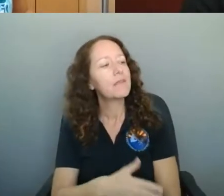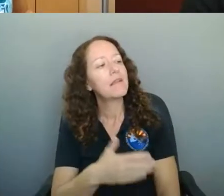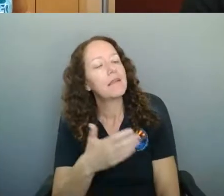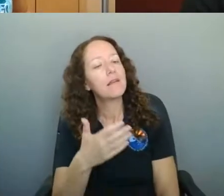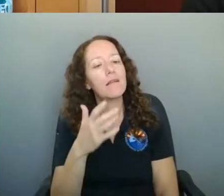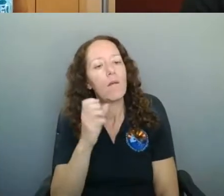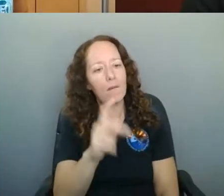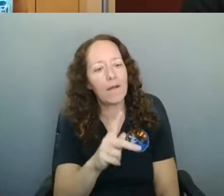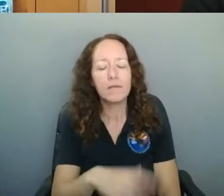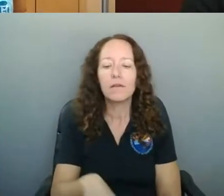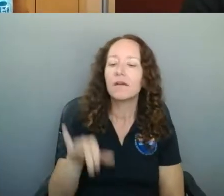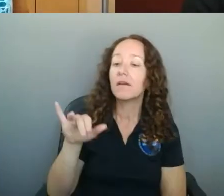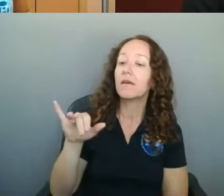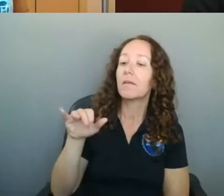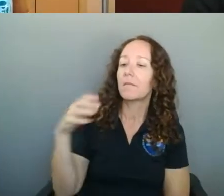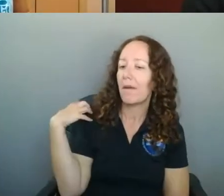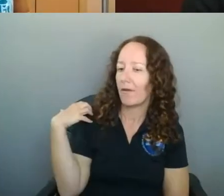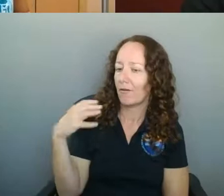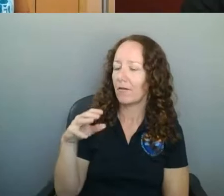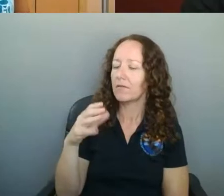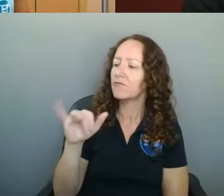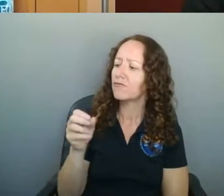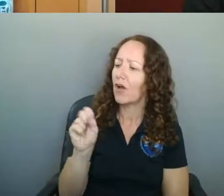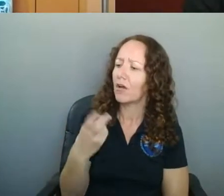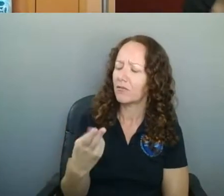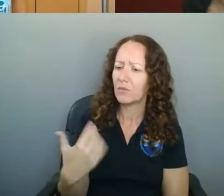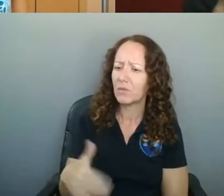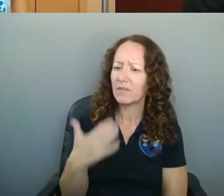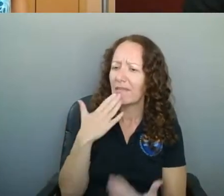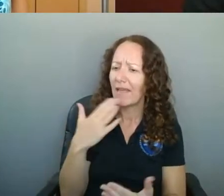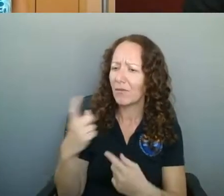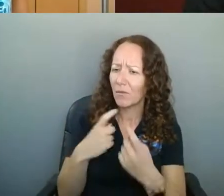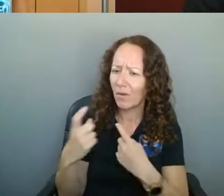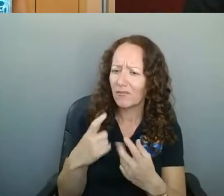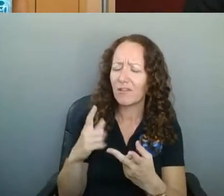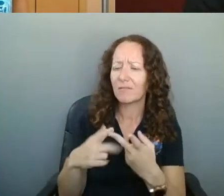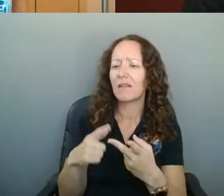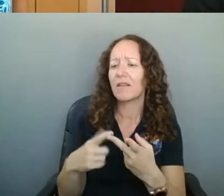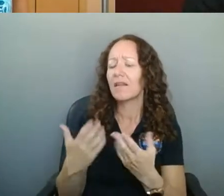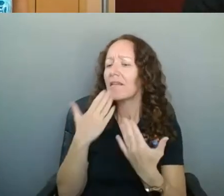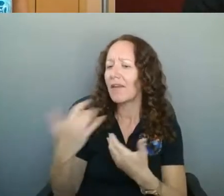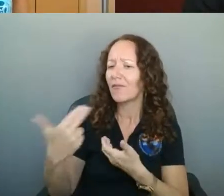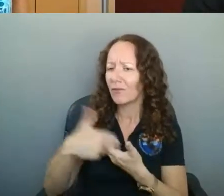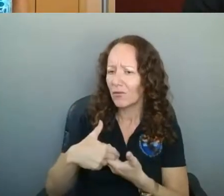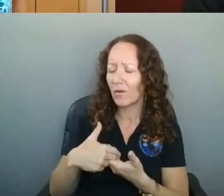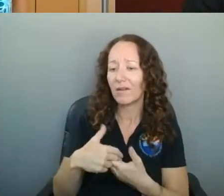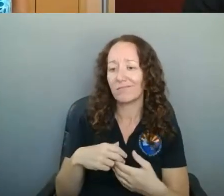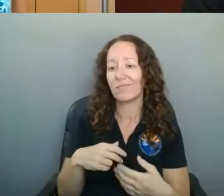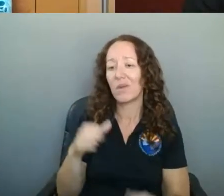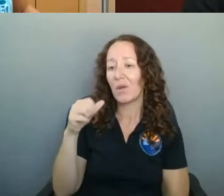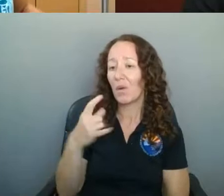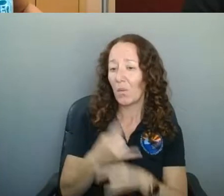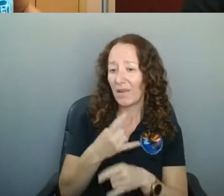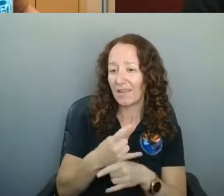You know, the four bars that we have there on Whiskey Row are very important to us. All of our bars are, of course. But if there are